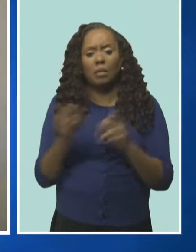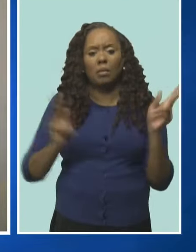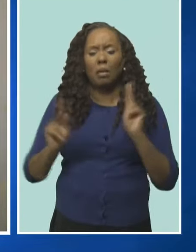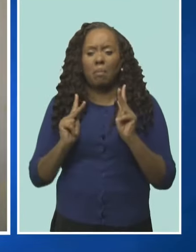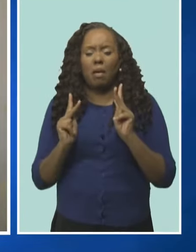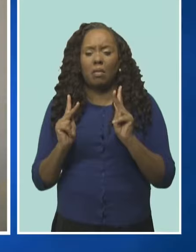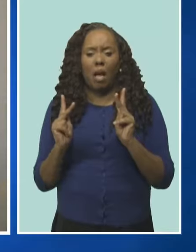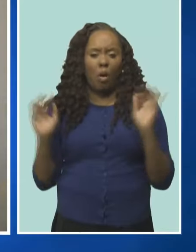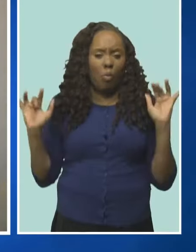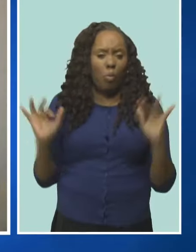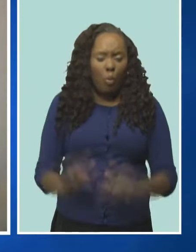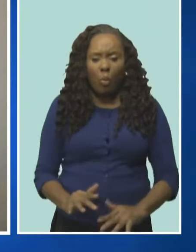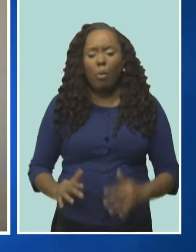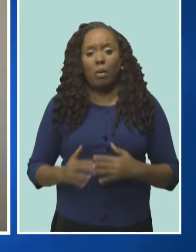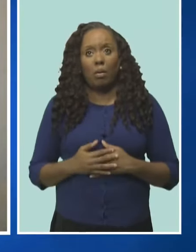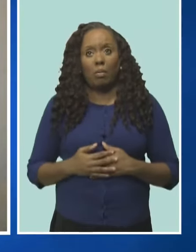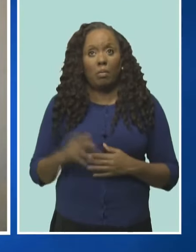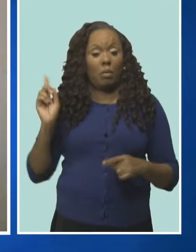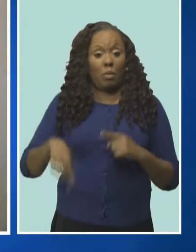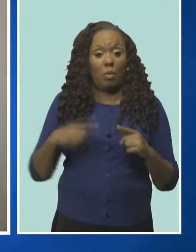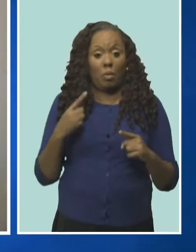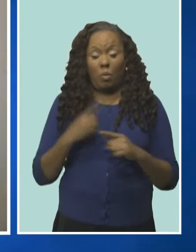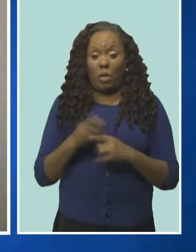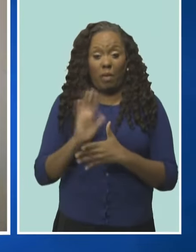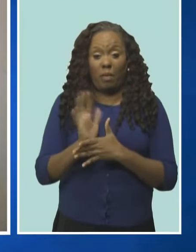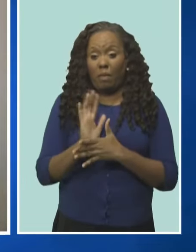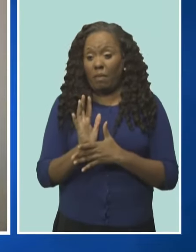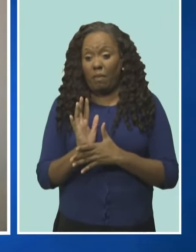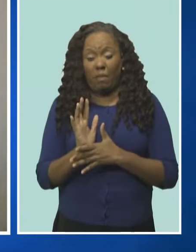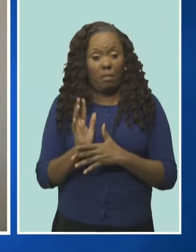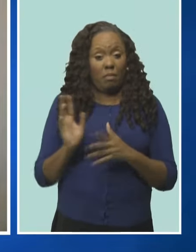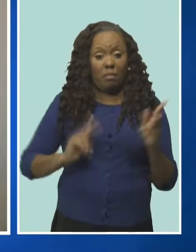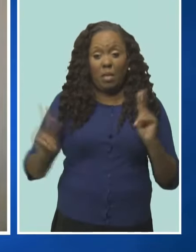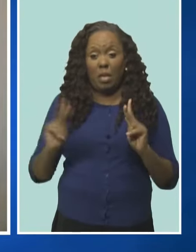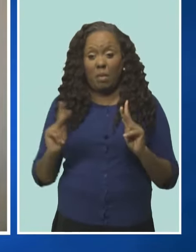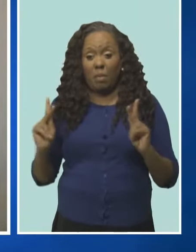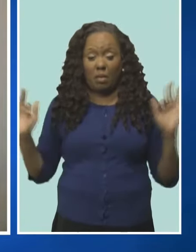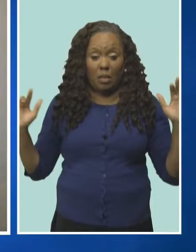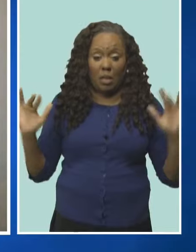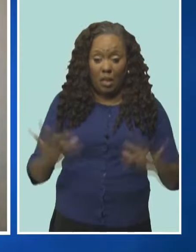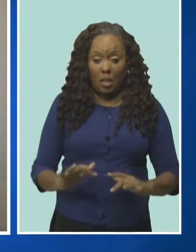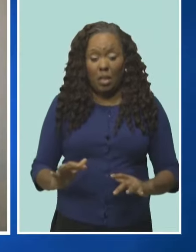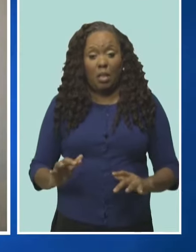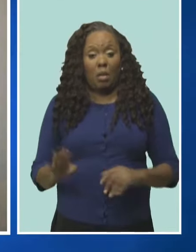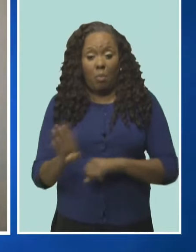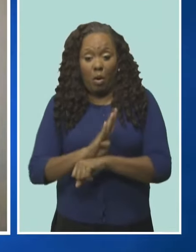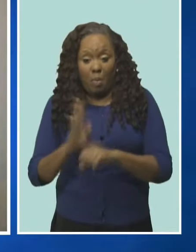And you could imagine that when the filmmakers get together, the kind of cross-fertilization and discussions that they have.